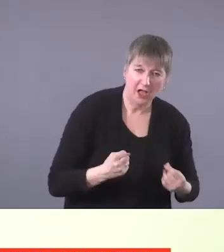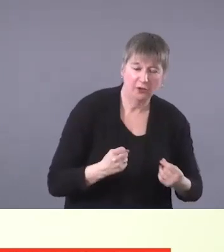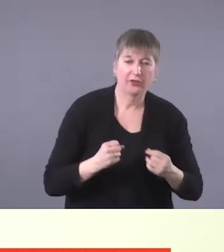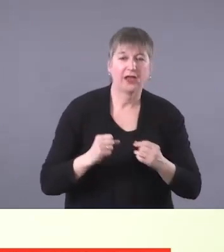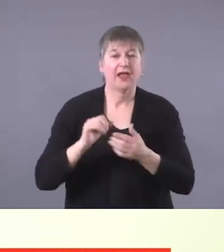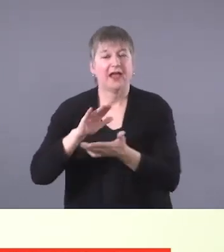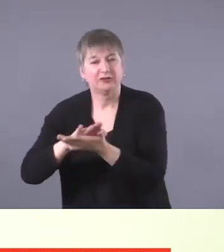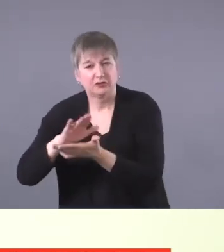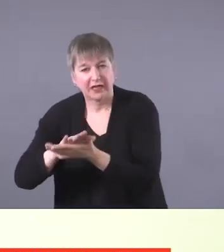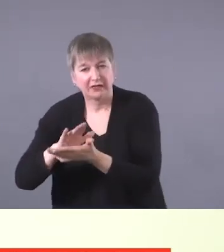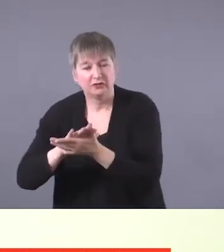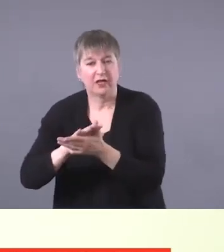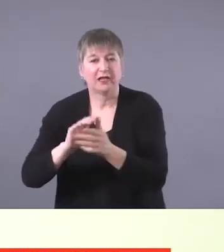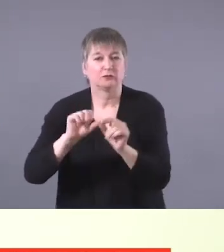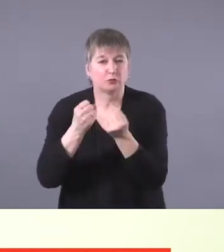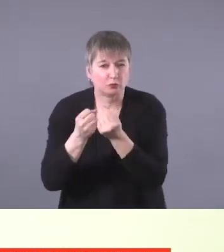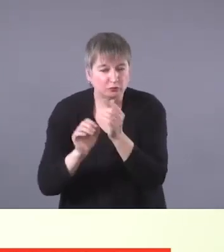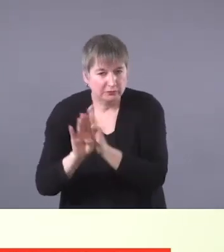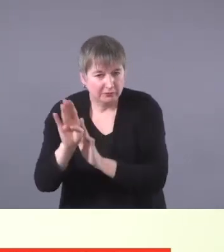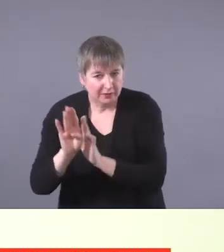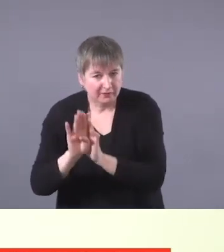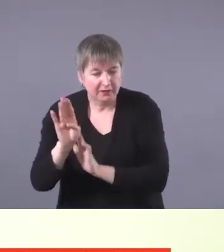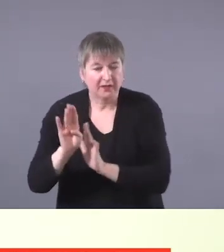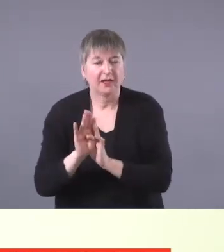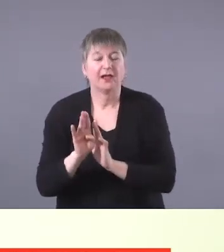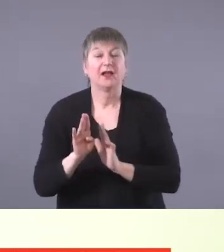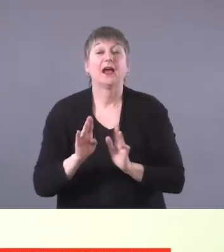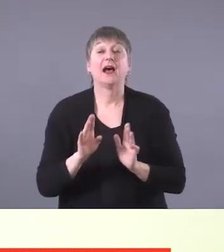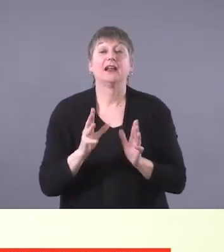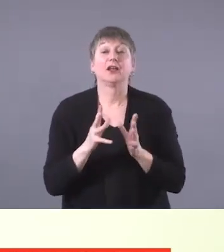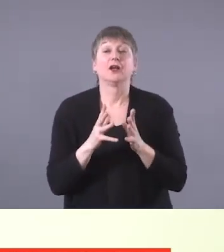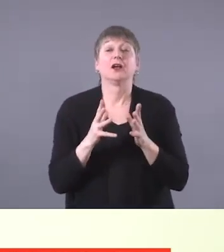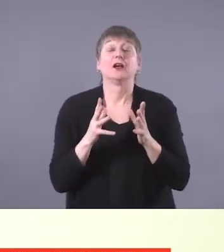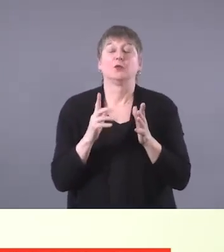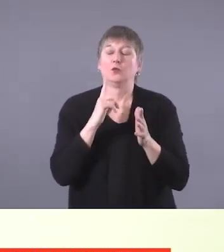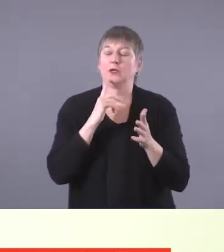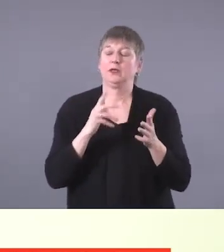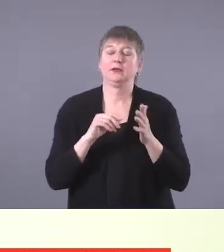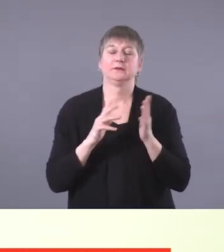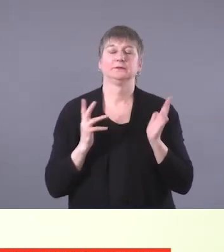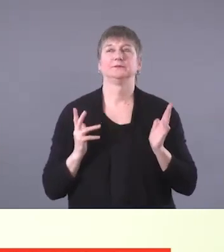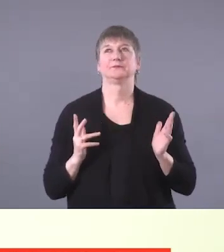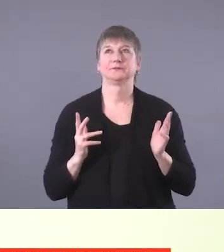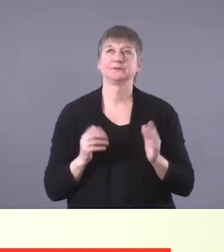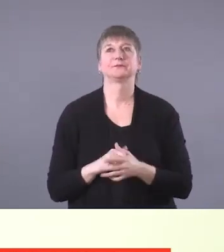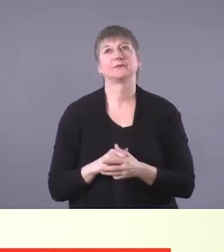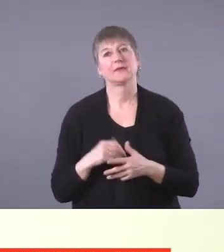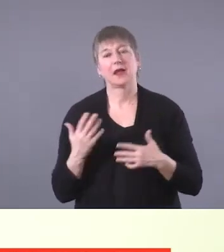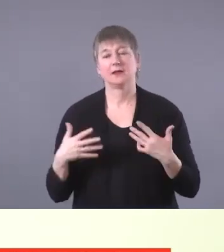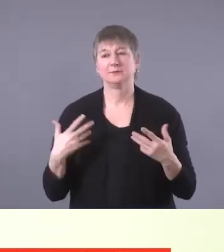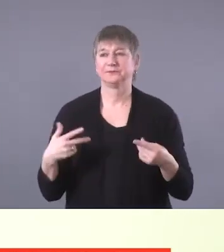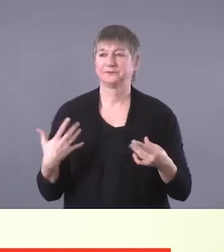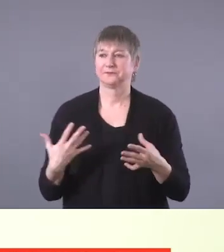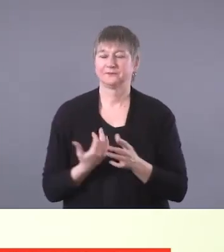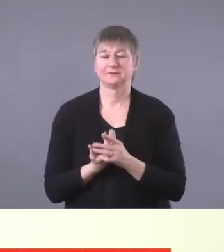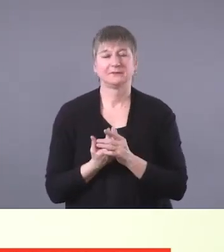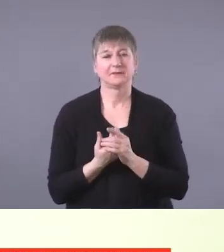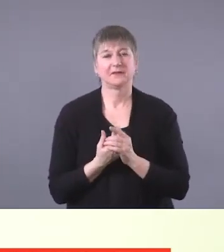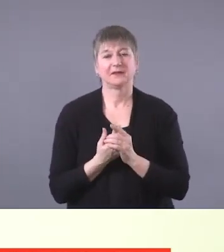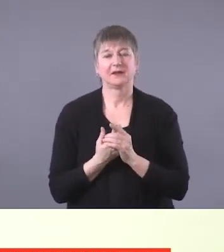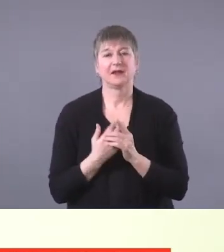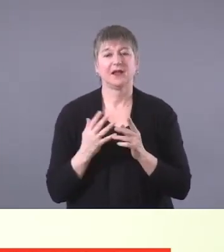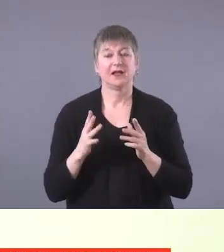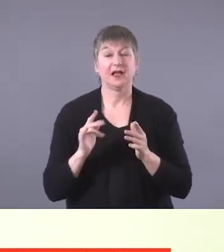Uh, and I, you know, there's a lot of emphasis on the, on the fact that they get that, that, um, it was developed to ensure that they get it